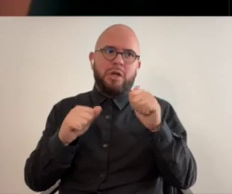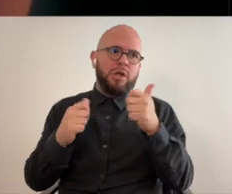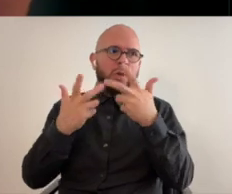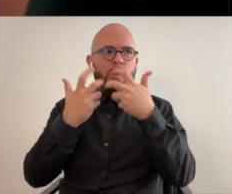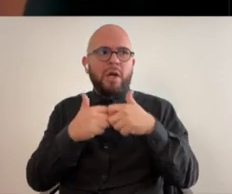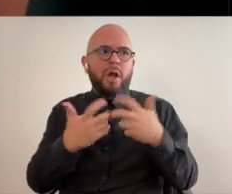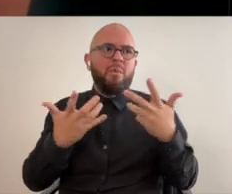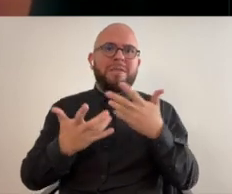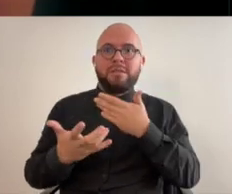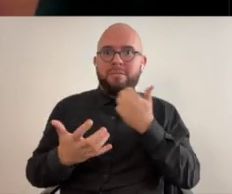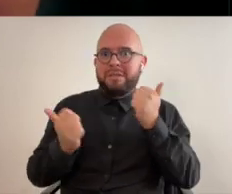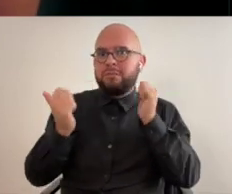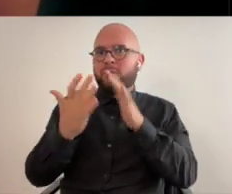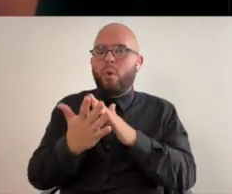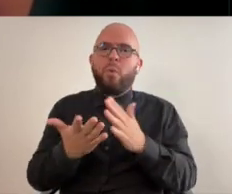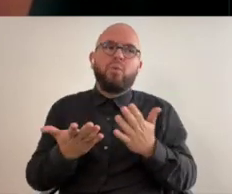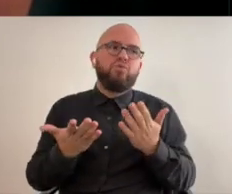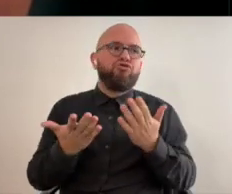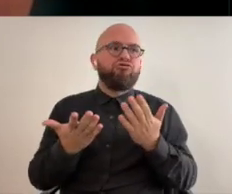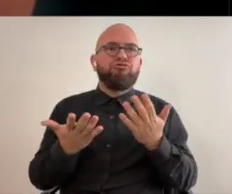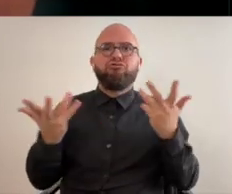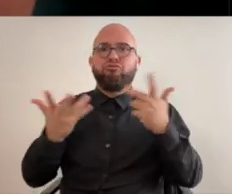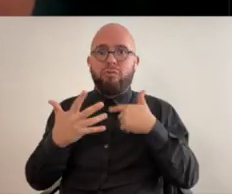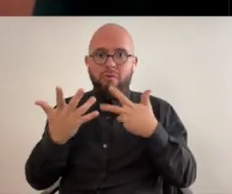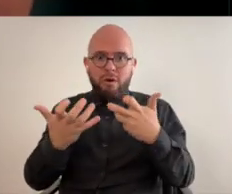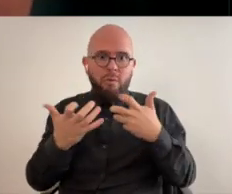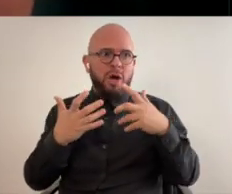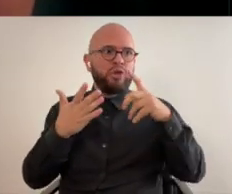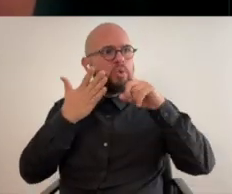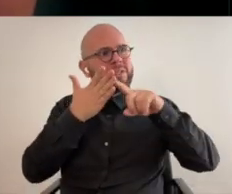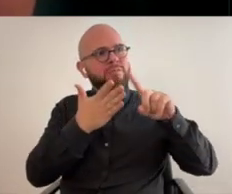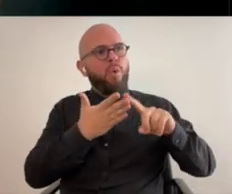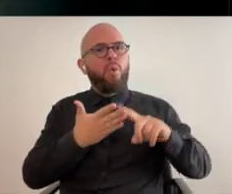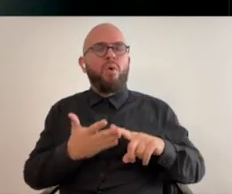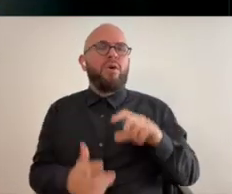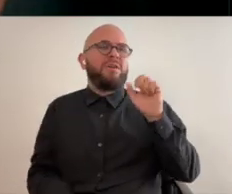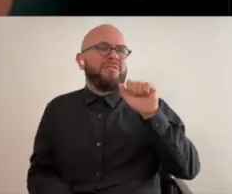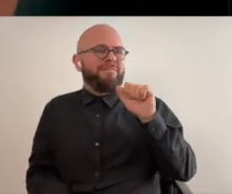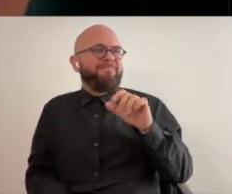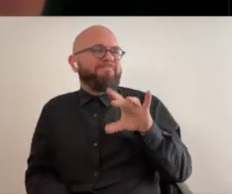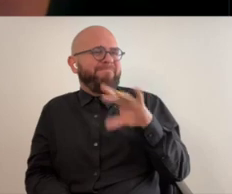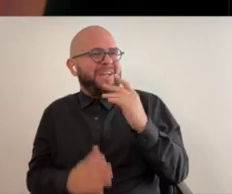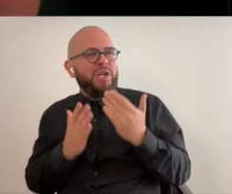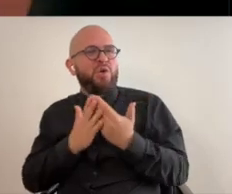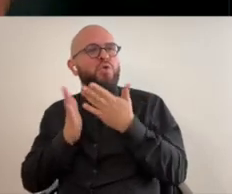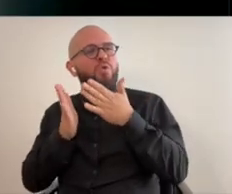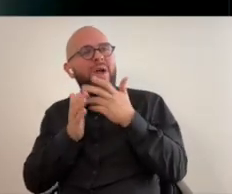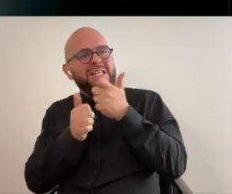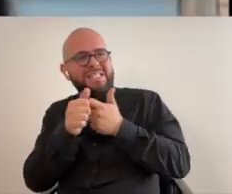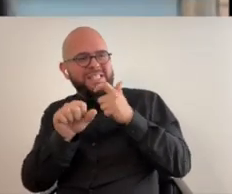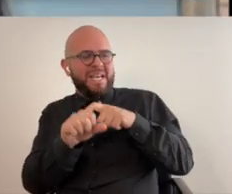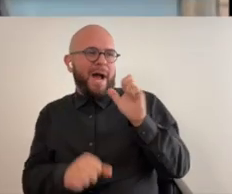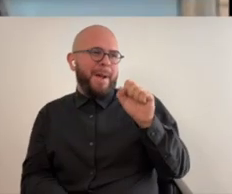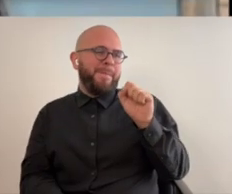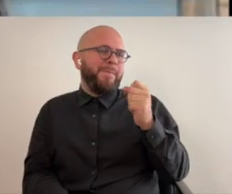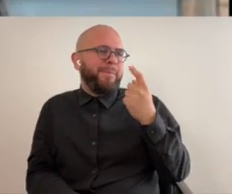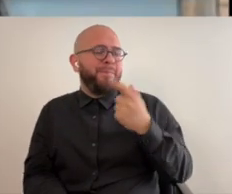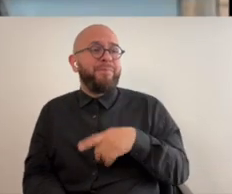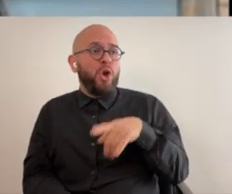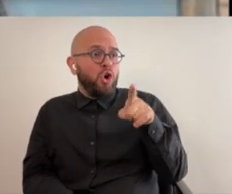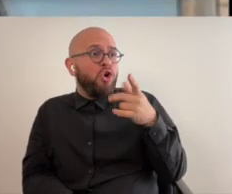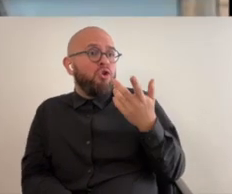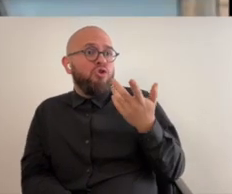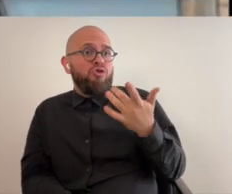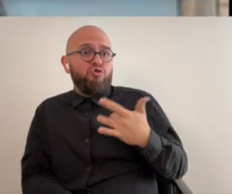bit every time i paint kind of trying to work out the best method and what i want to explore finding new ways each